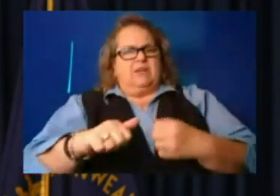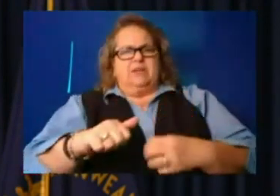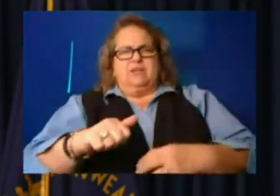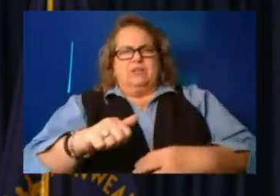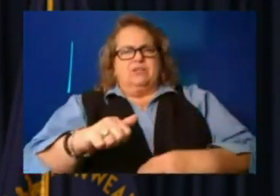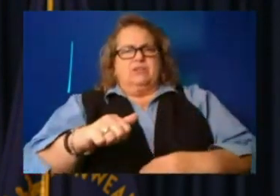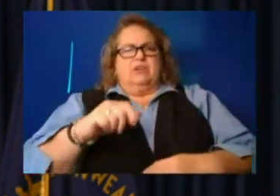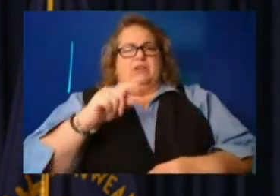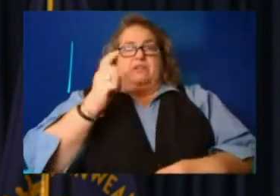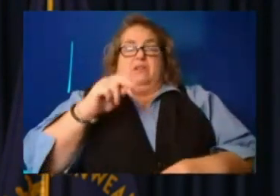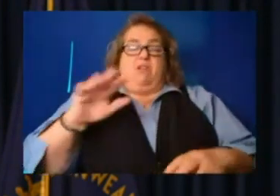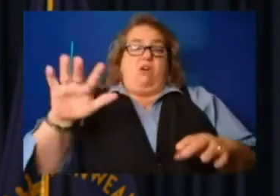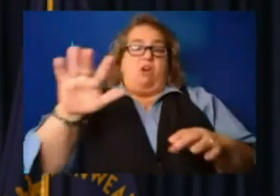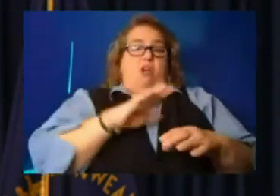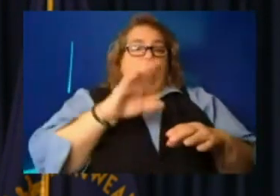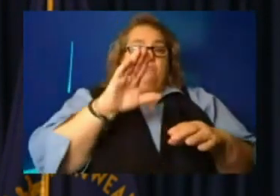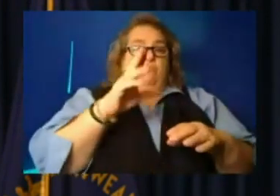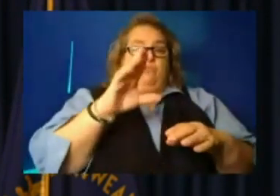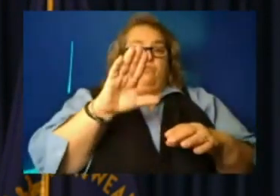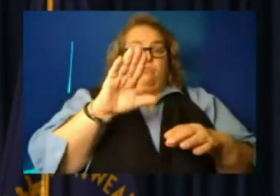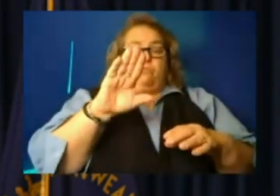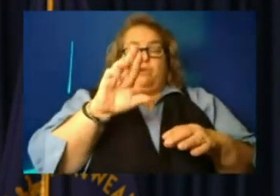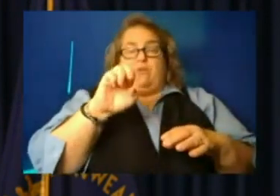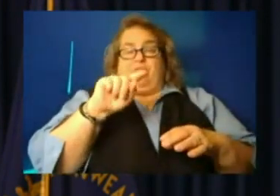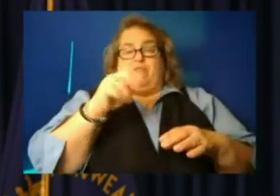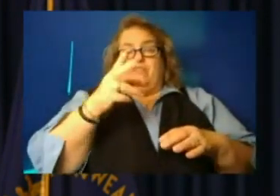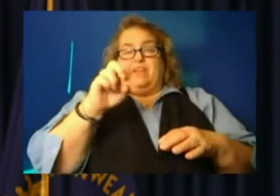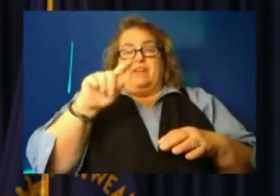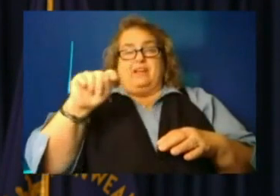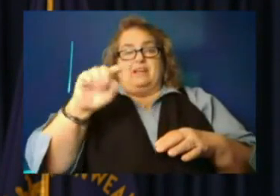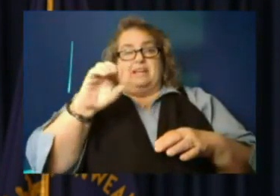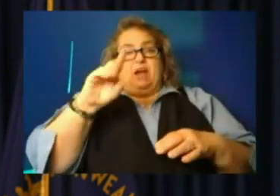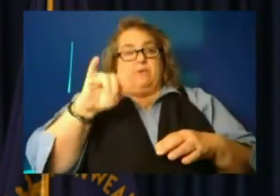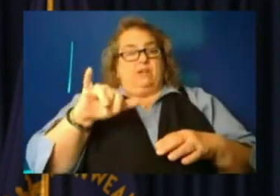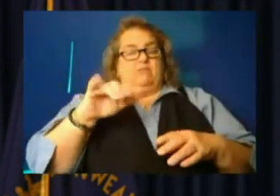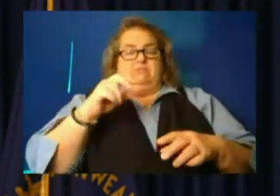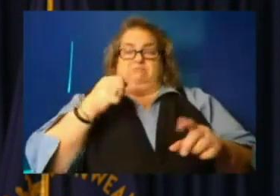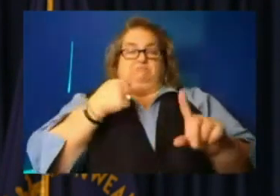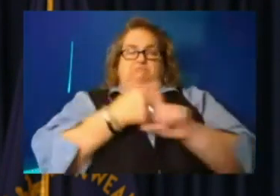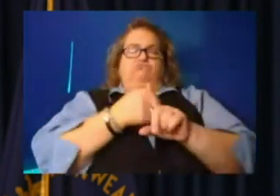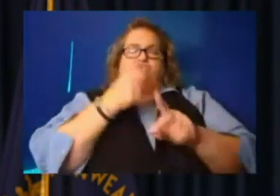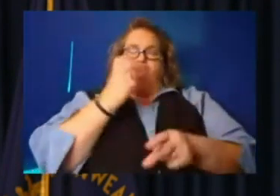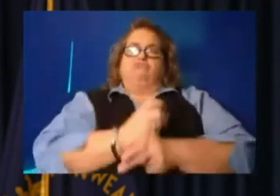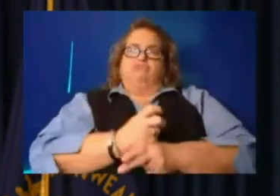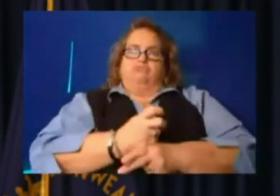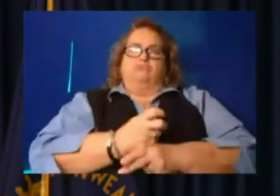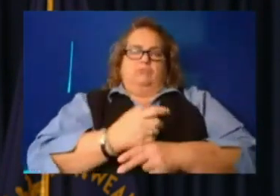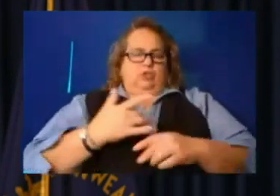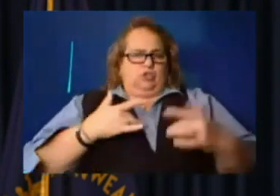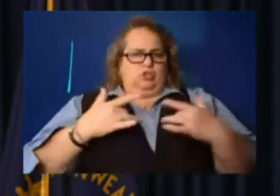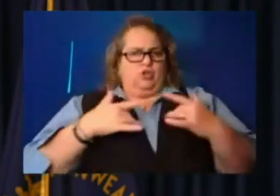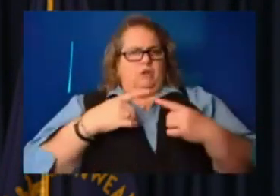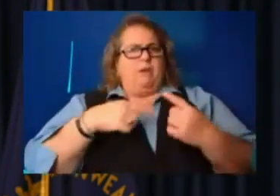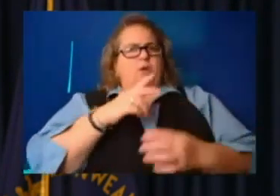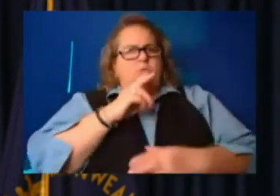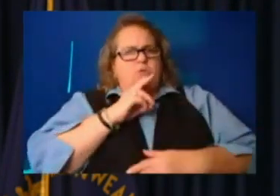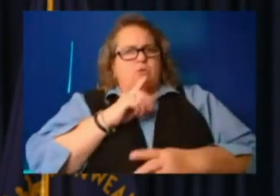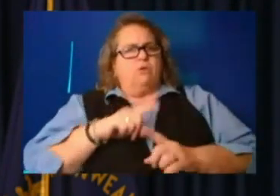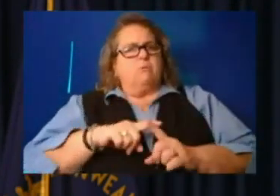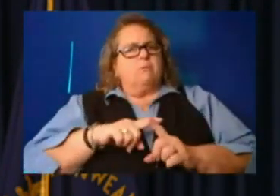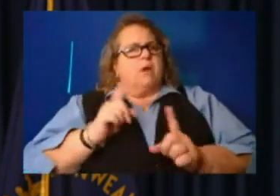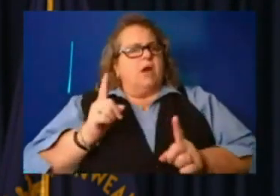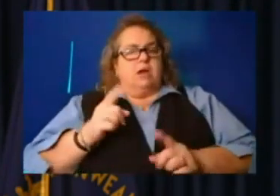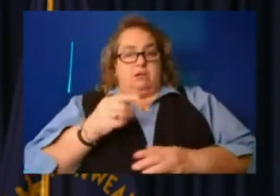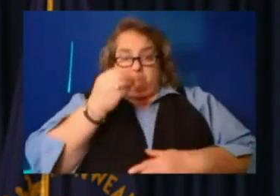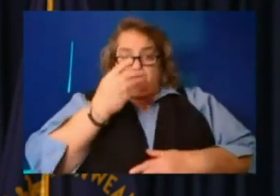county hit very, very hard. Uh, still great concerns about water. But let me tell you two days makes a